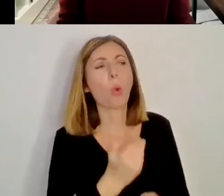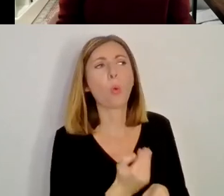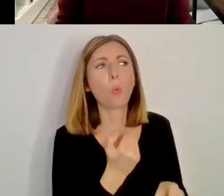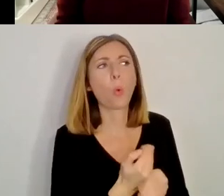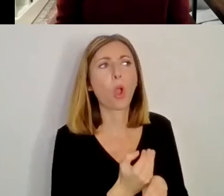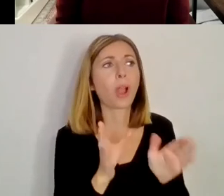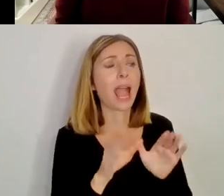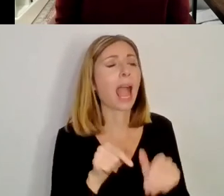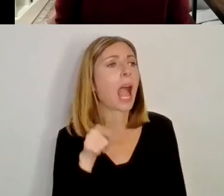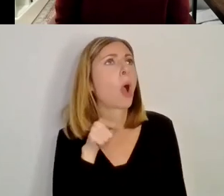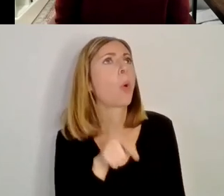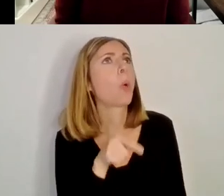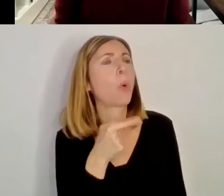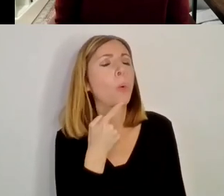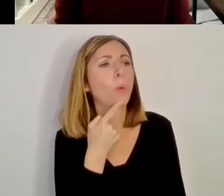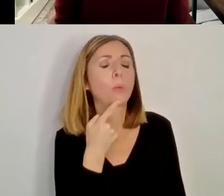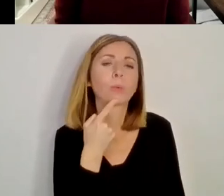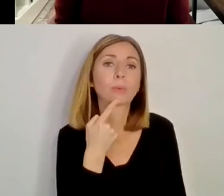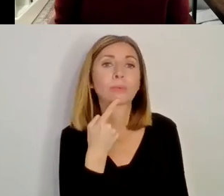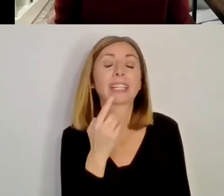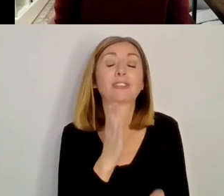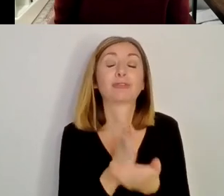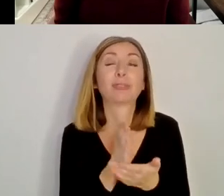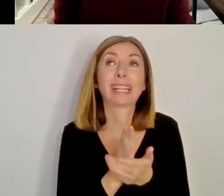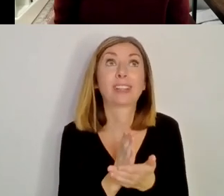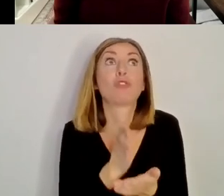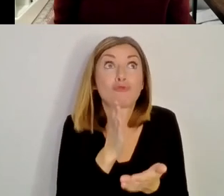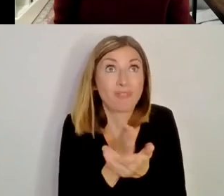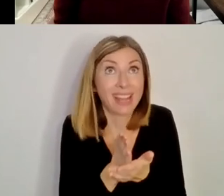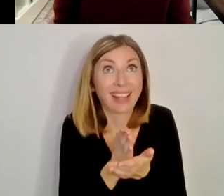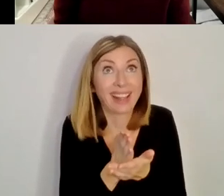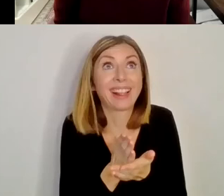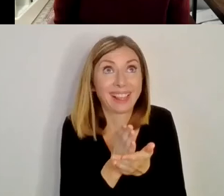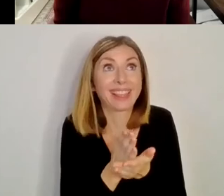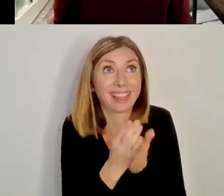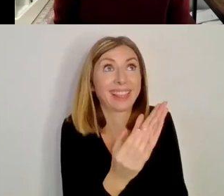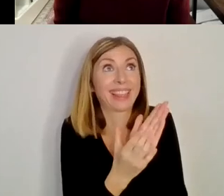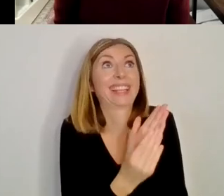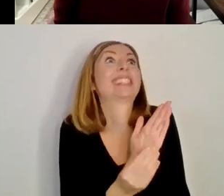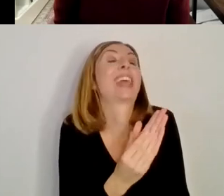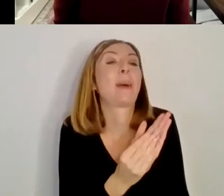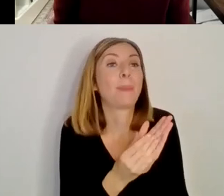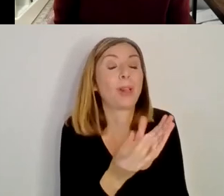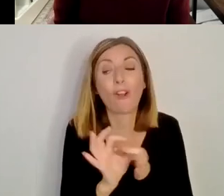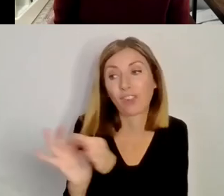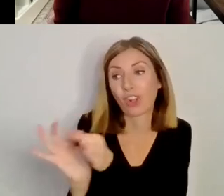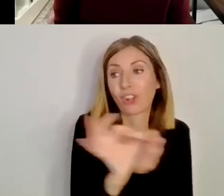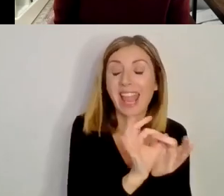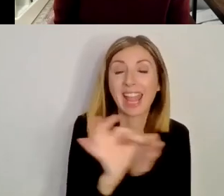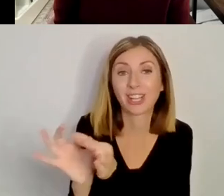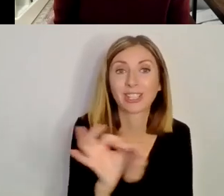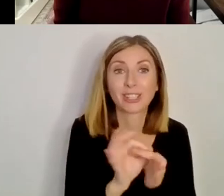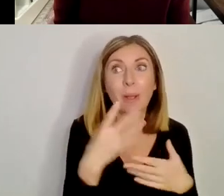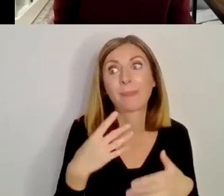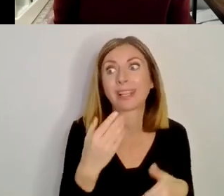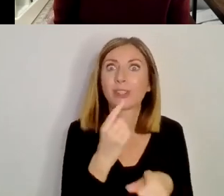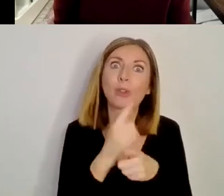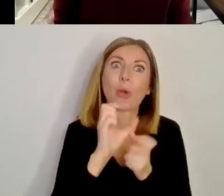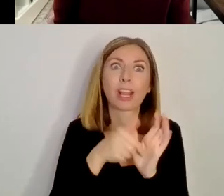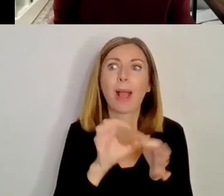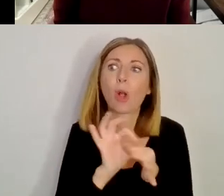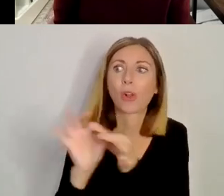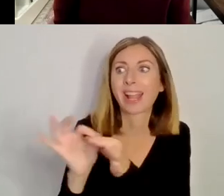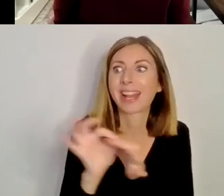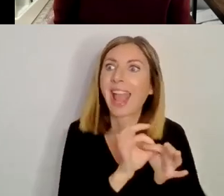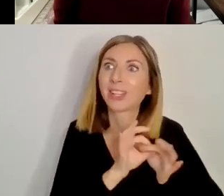and how, you know, and I mean, in a very real sense, making this connection. mean, we've been talking about connections all evening and